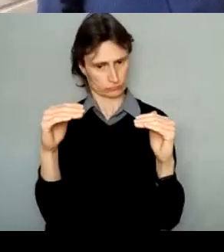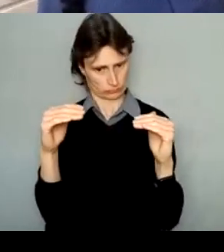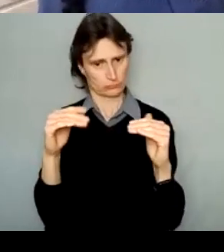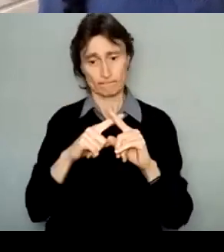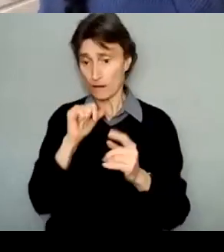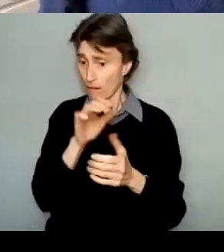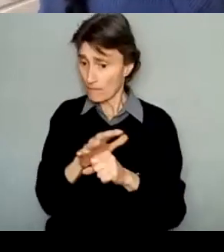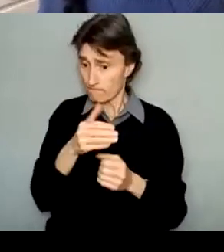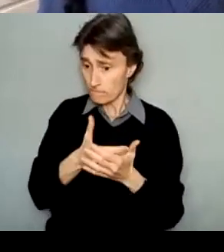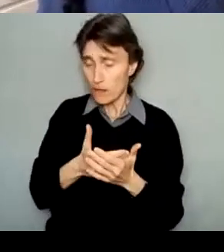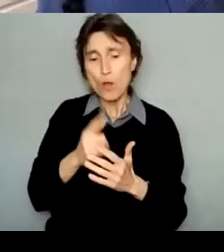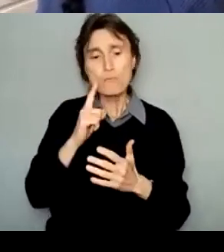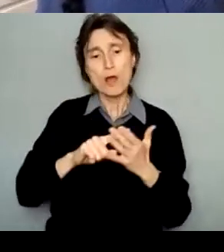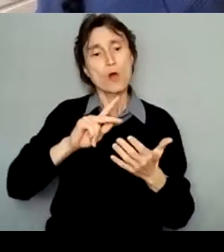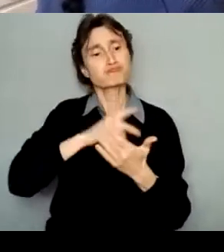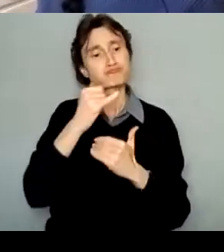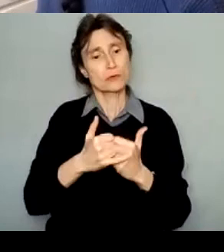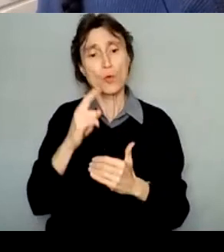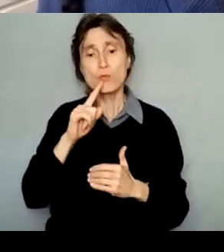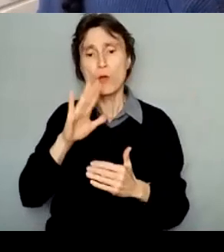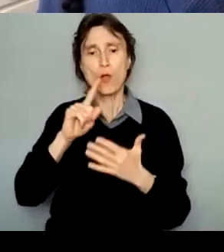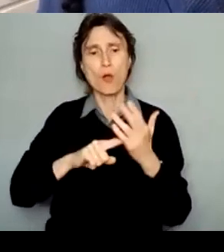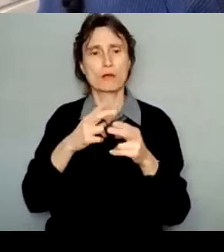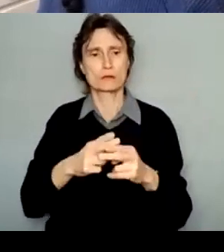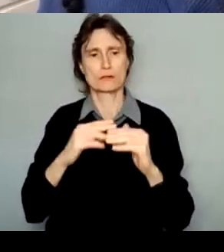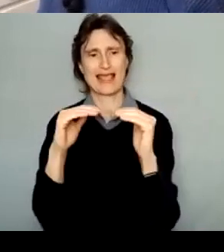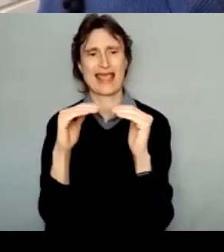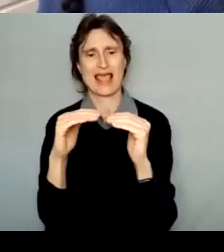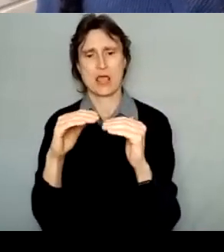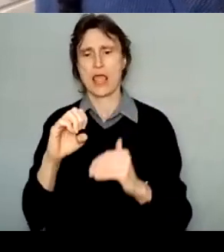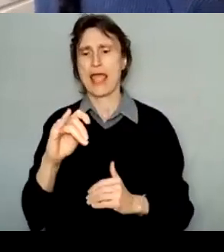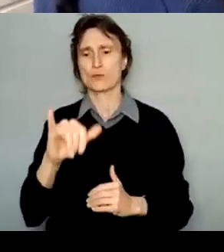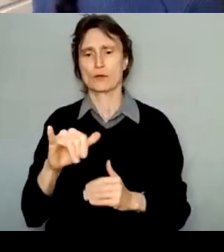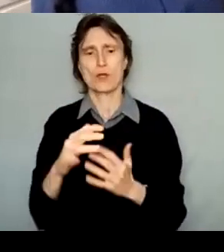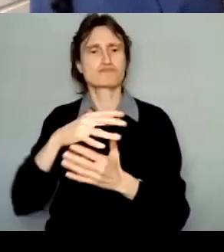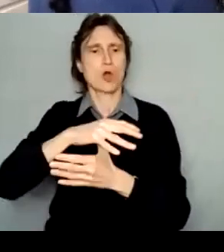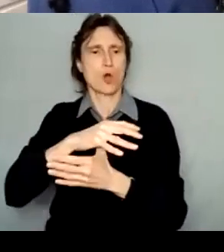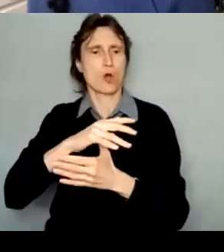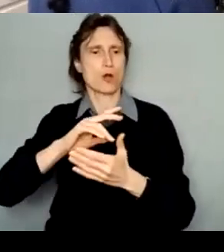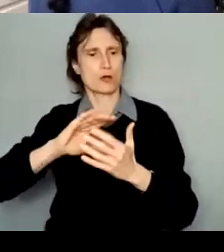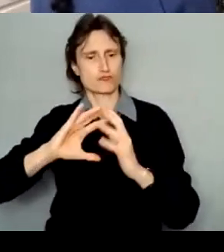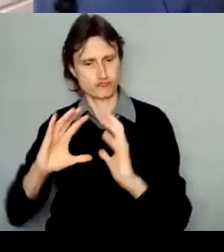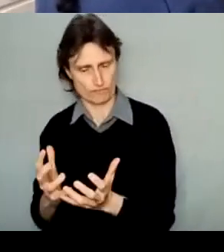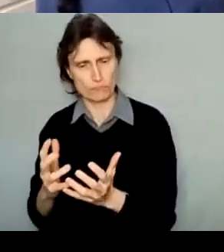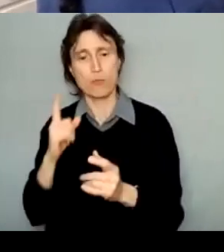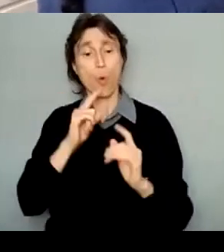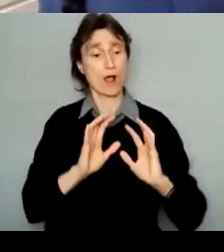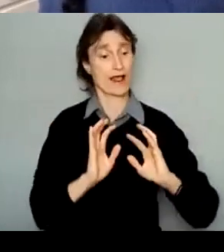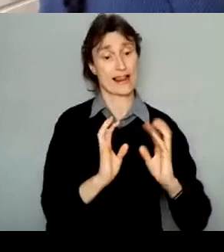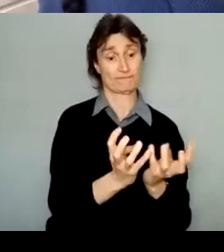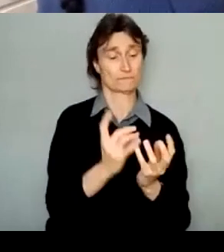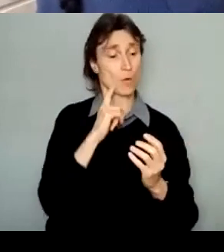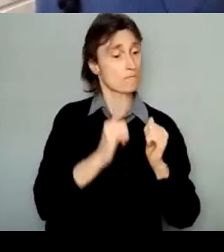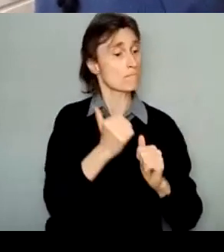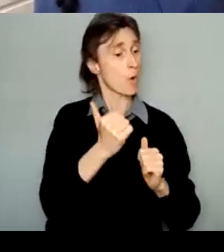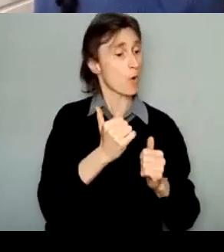artists belonging to an equity priority group will be prioritized, or in the case of a collective where the majority of artists are